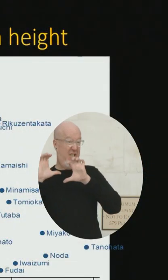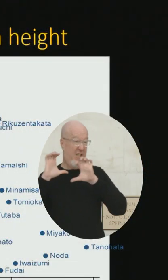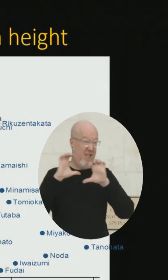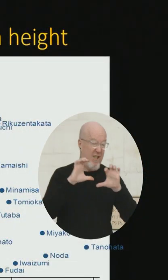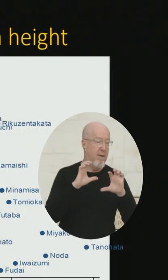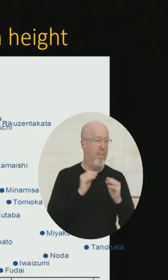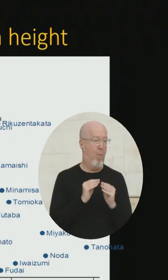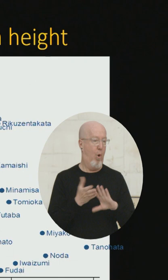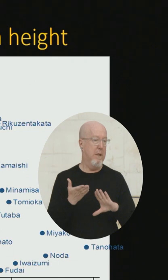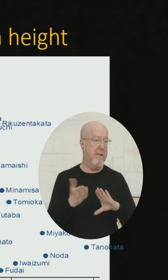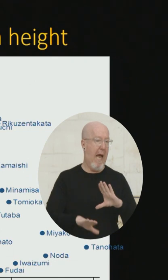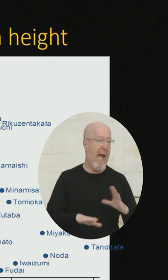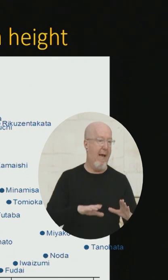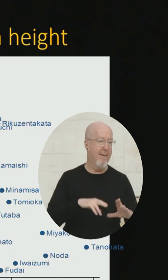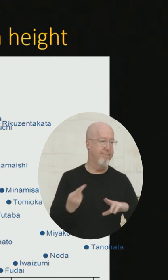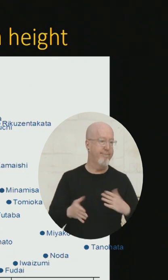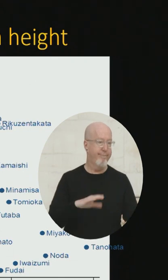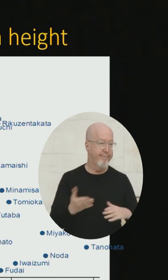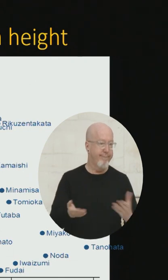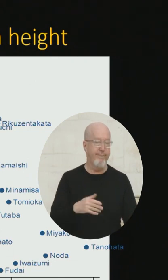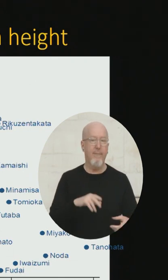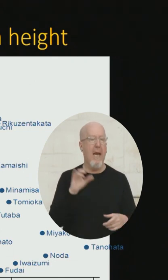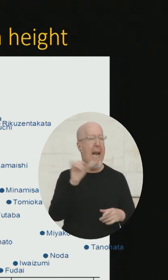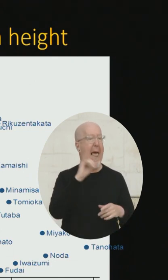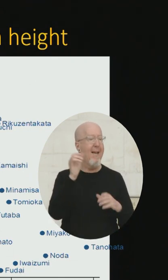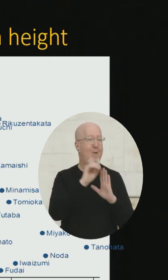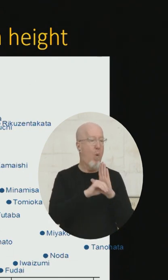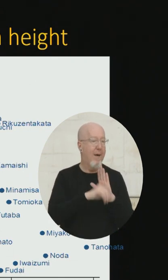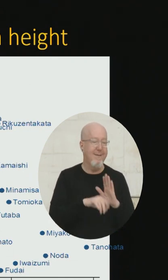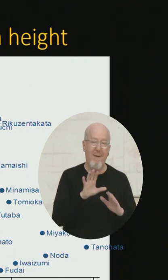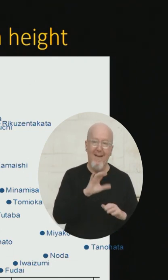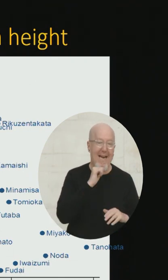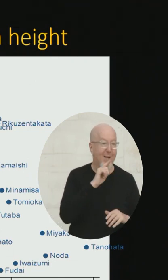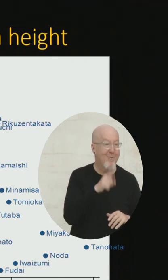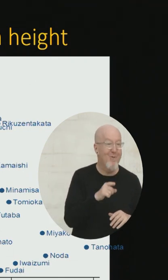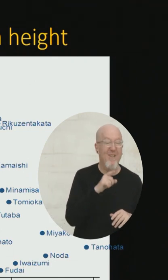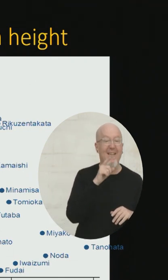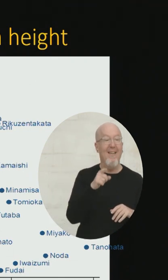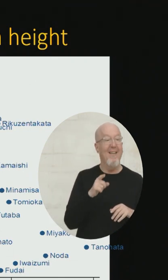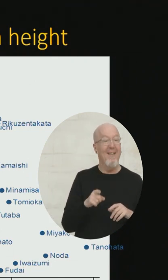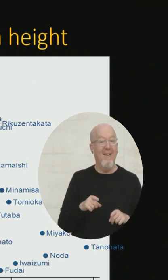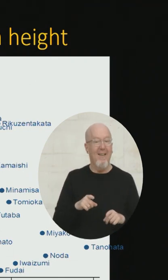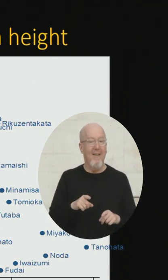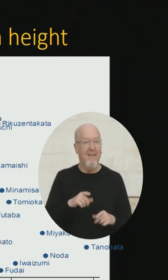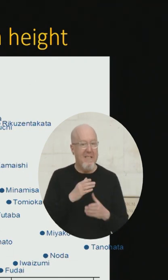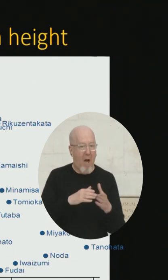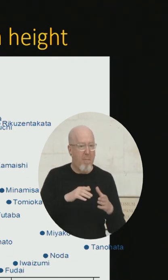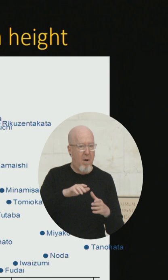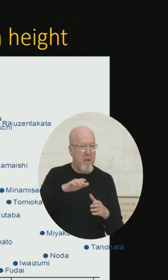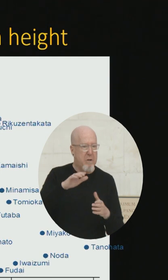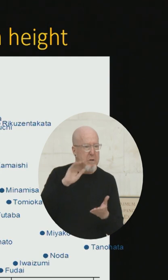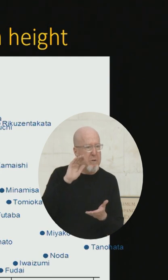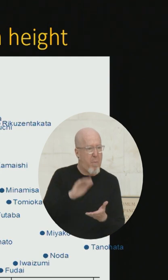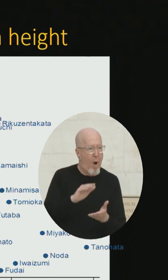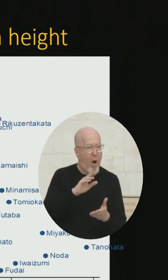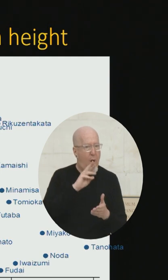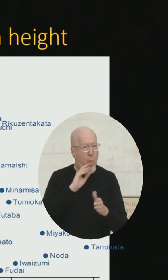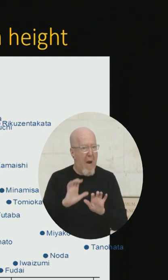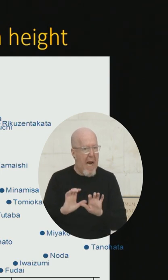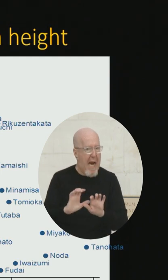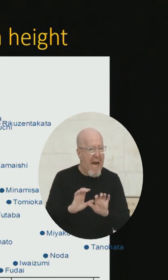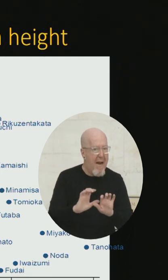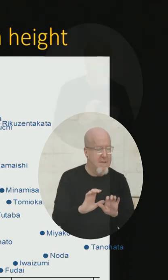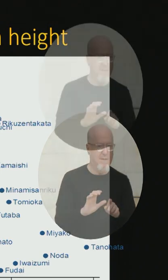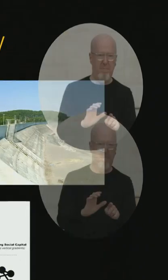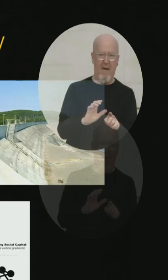in New Orleans, that wasn't the case. In fact, we had many communities with lower waves with higher mortality. So why did some communities